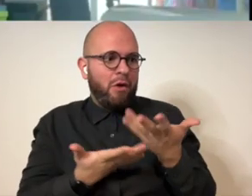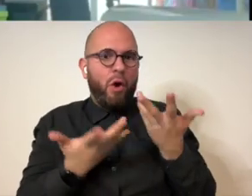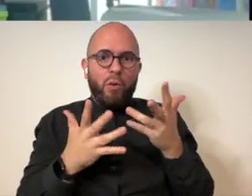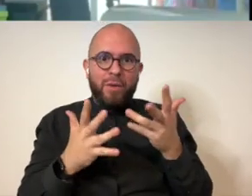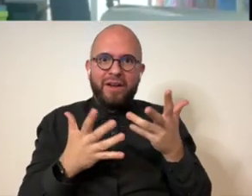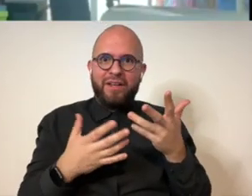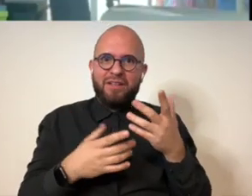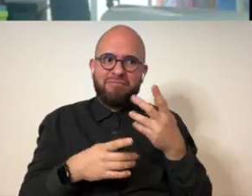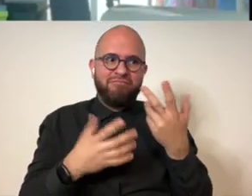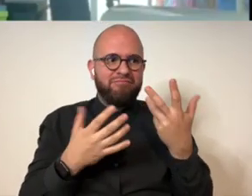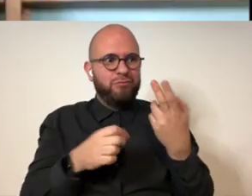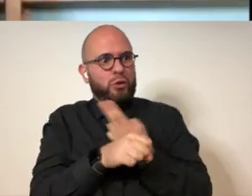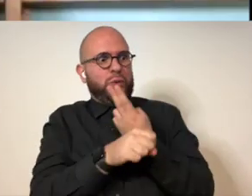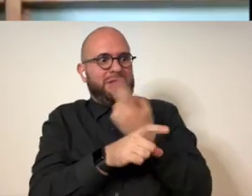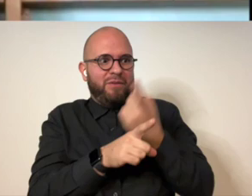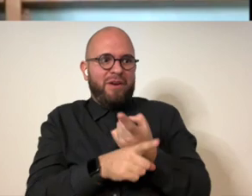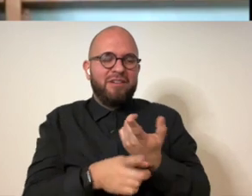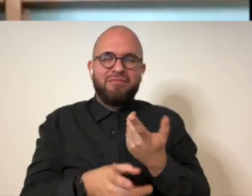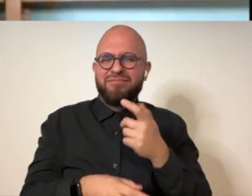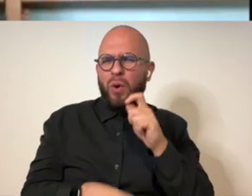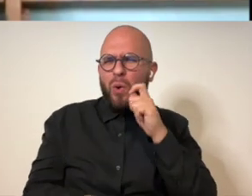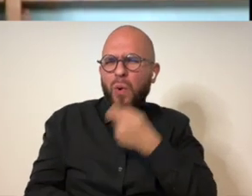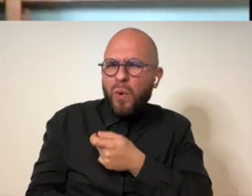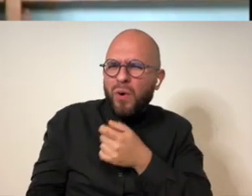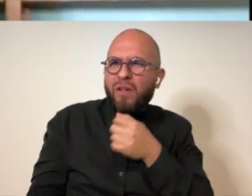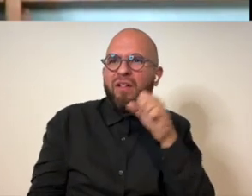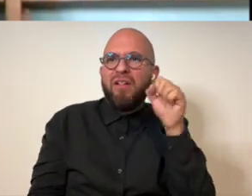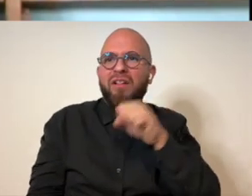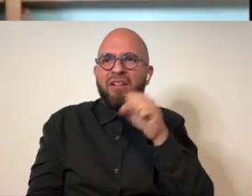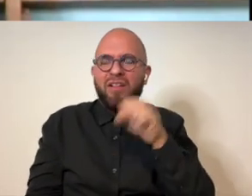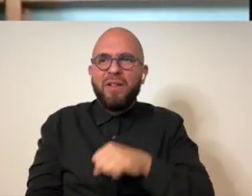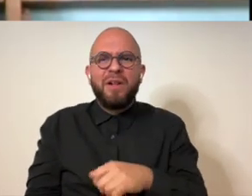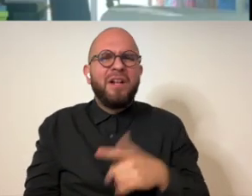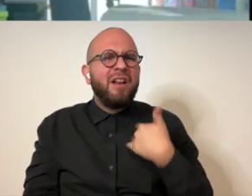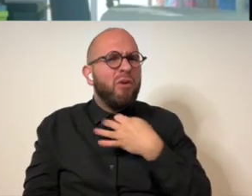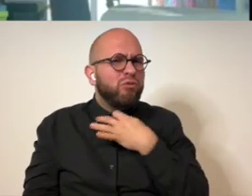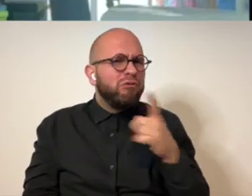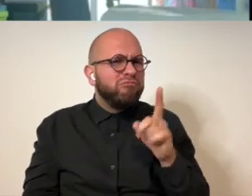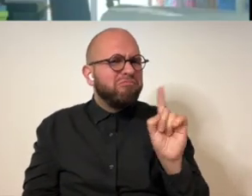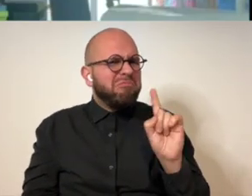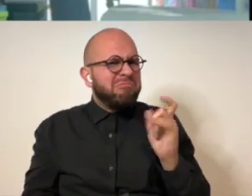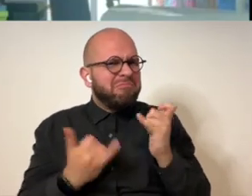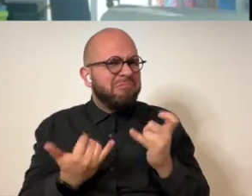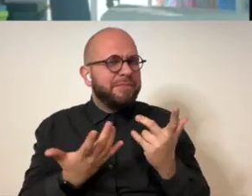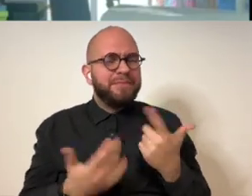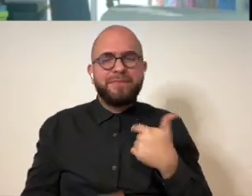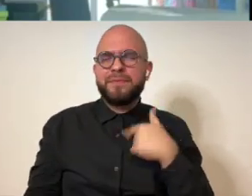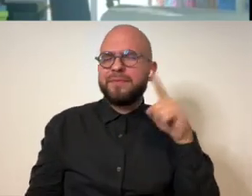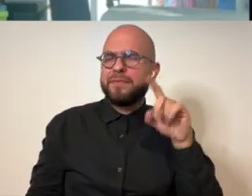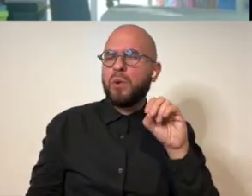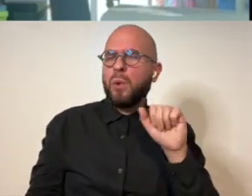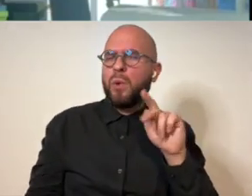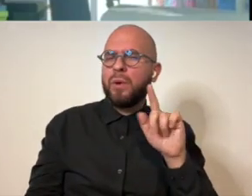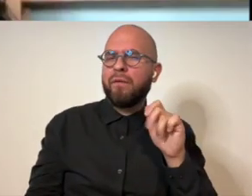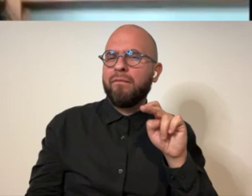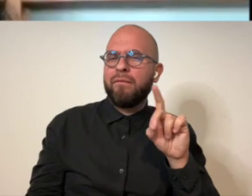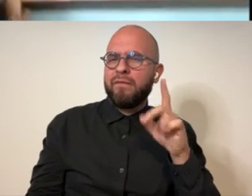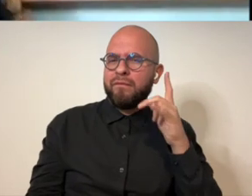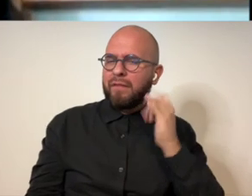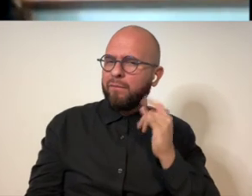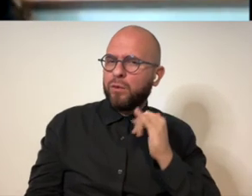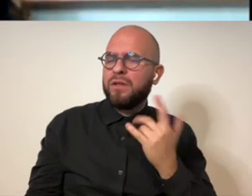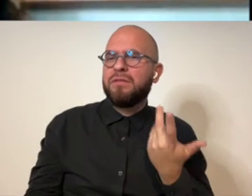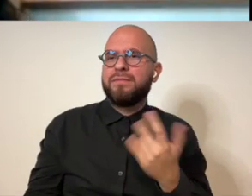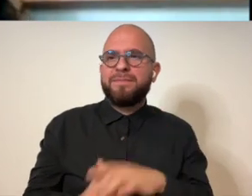okay um where are you located i'm in oakland california okay um